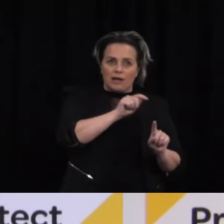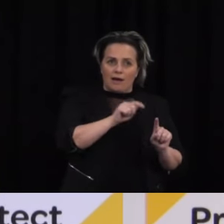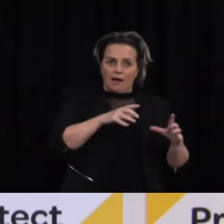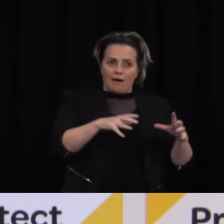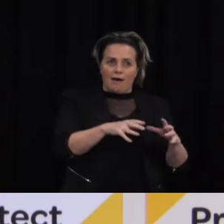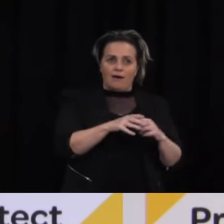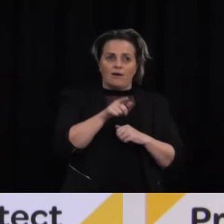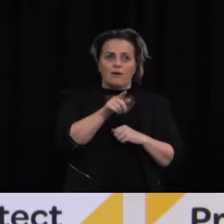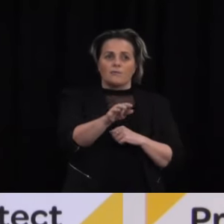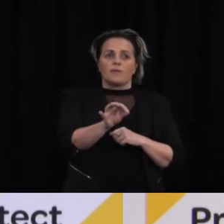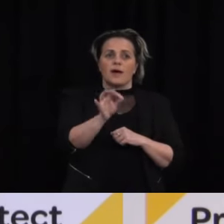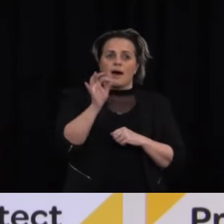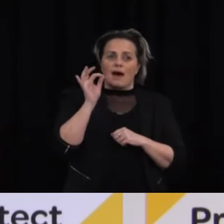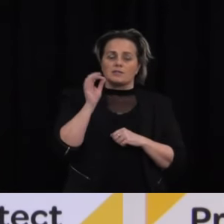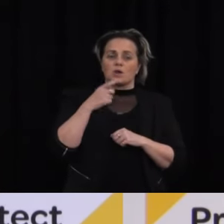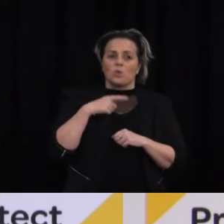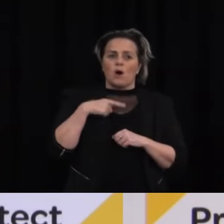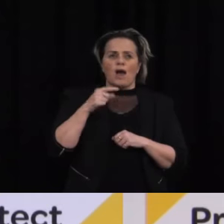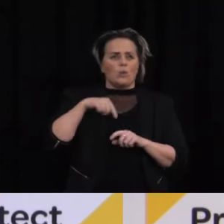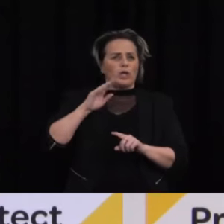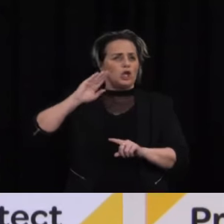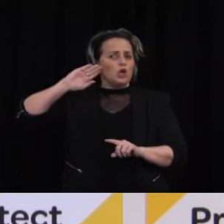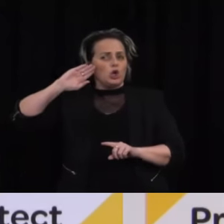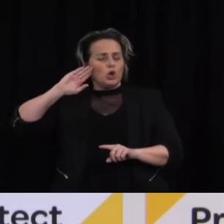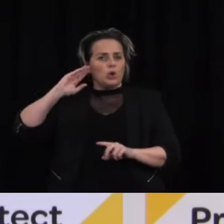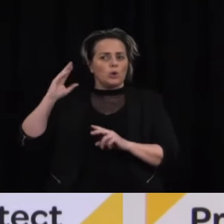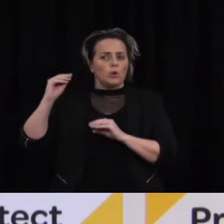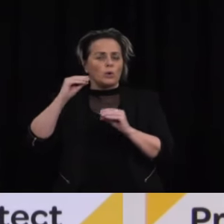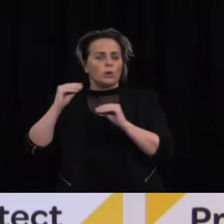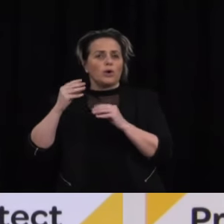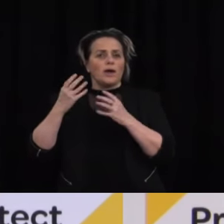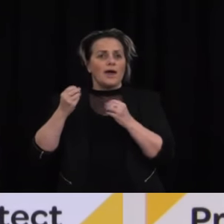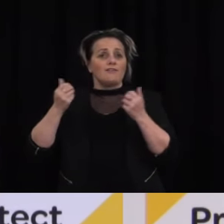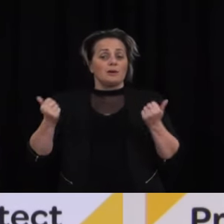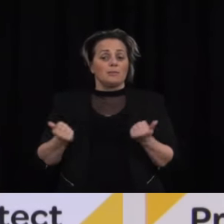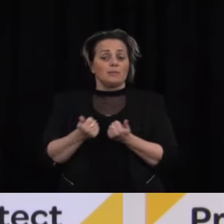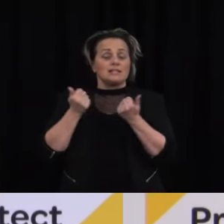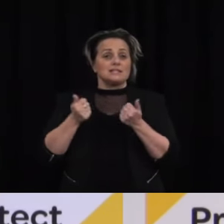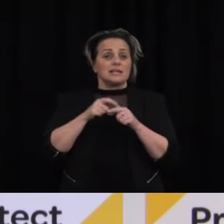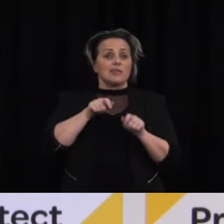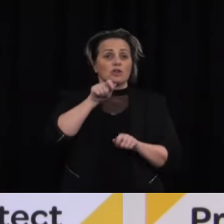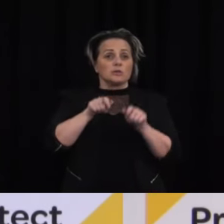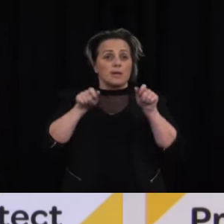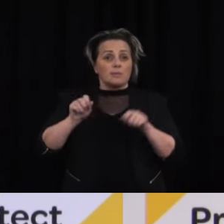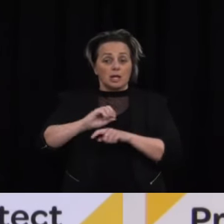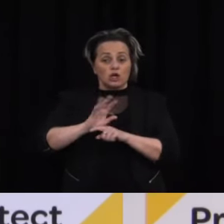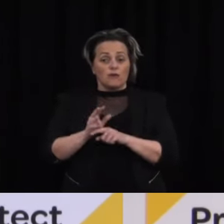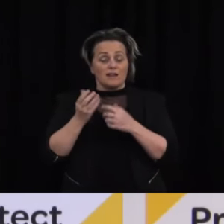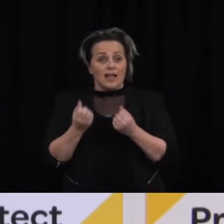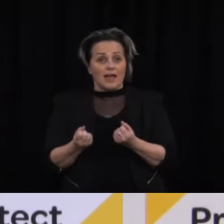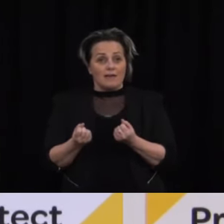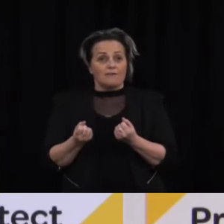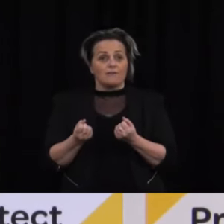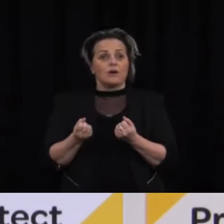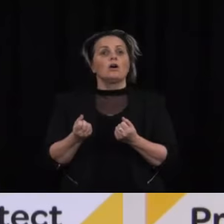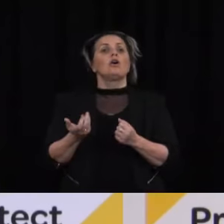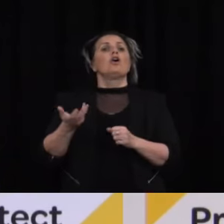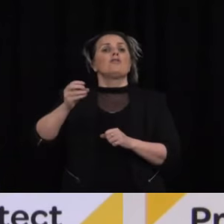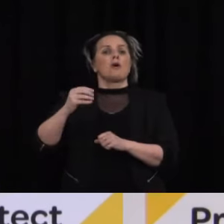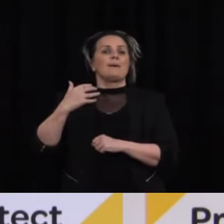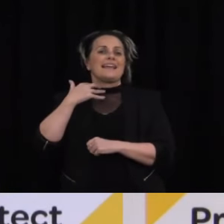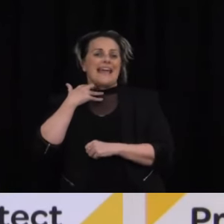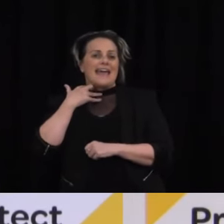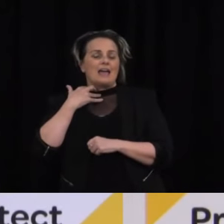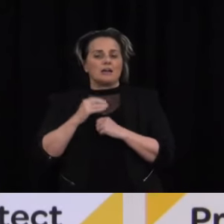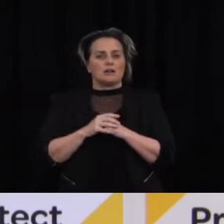anybody because we have heard it from the source that there is a large group of people who are COVID cases who were part of gangs so I just wonder